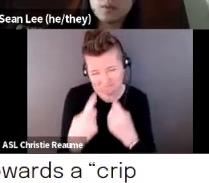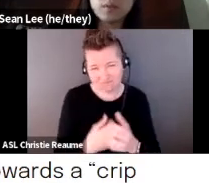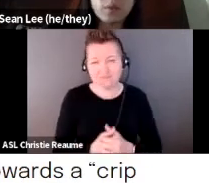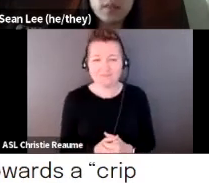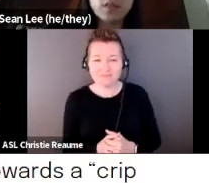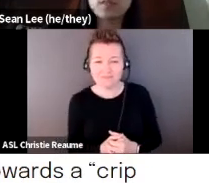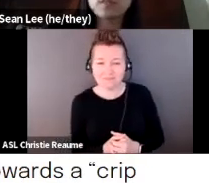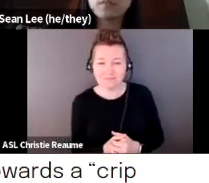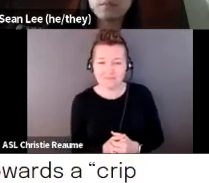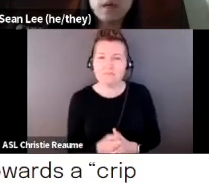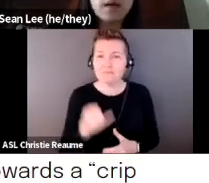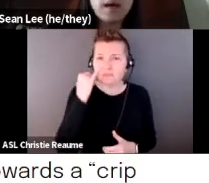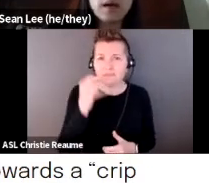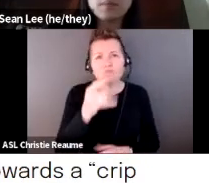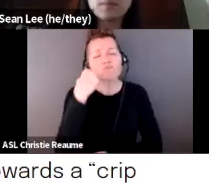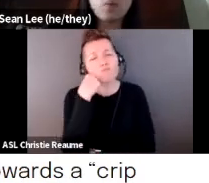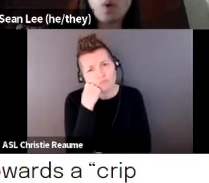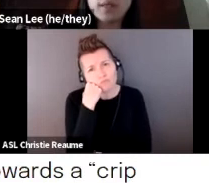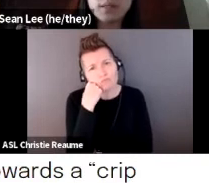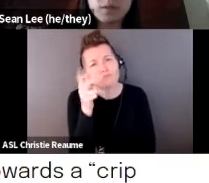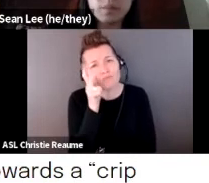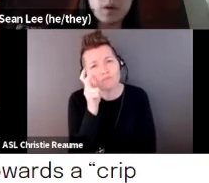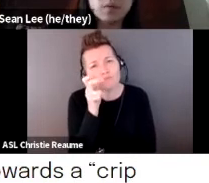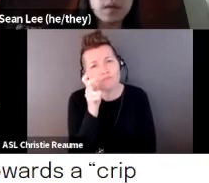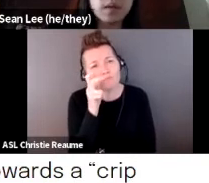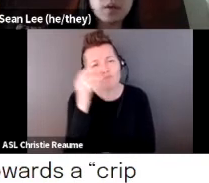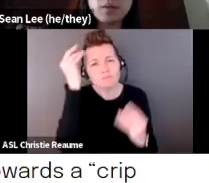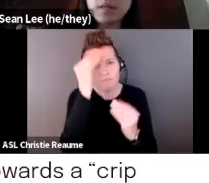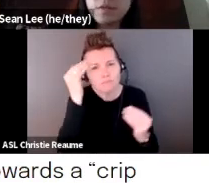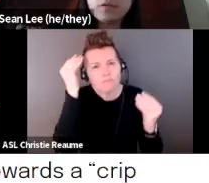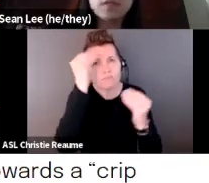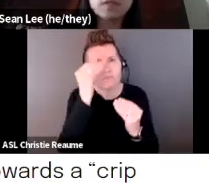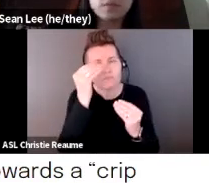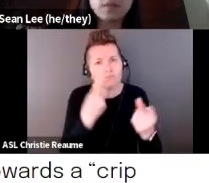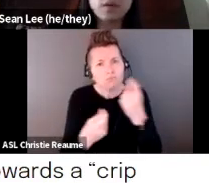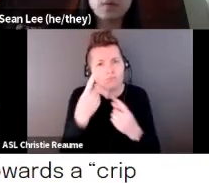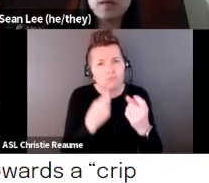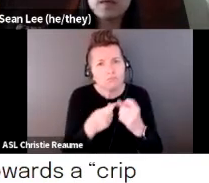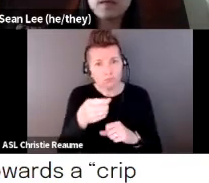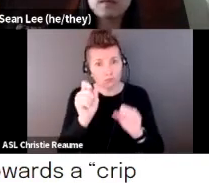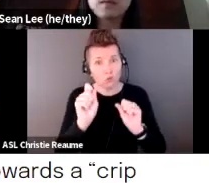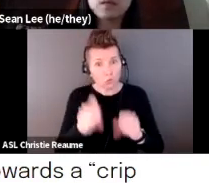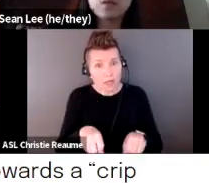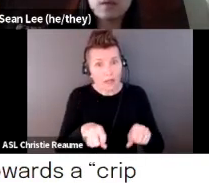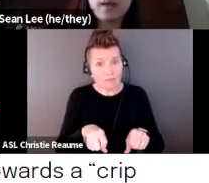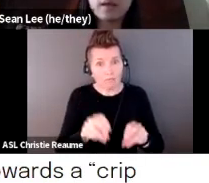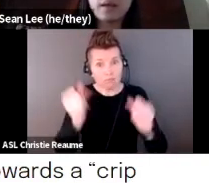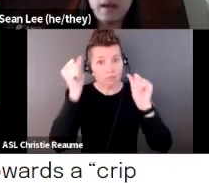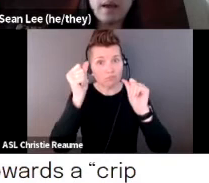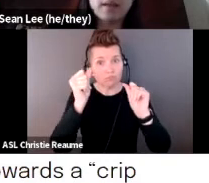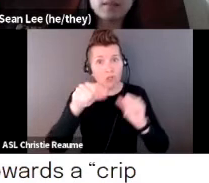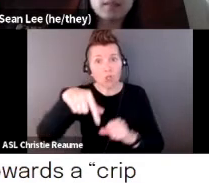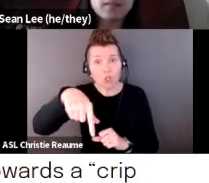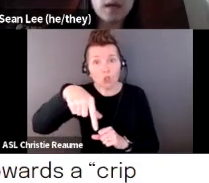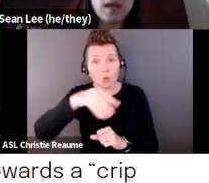think through some questions and, um, want to pose them early, feel free to do so in the Q and A